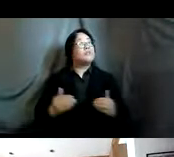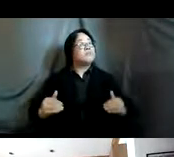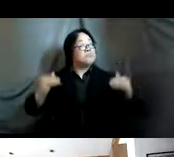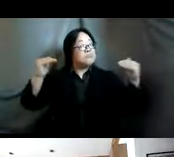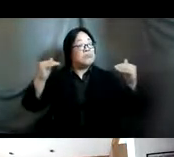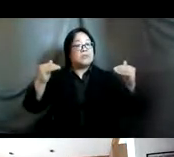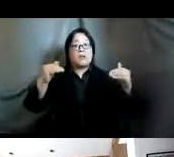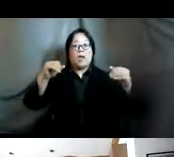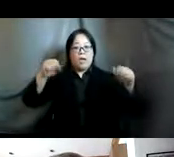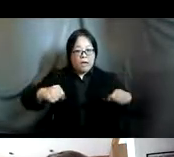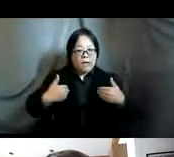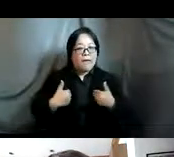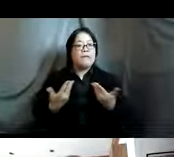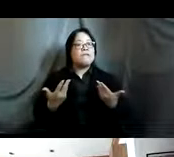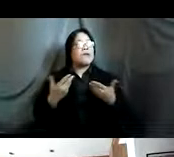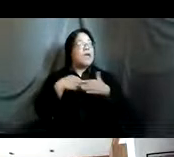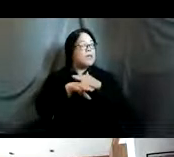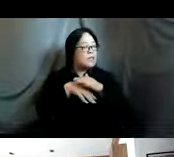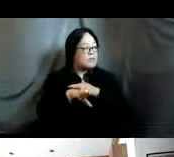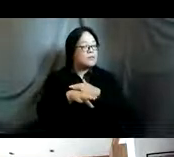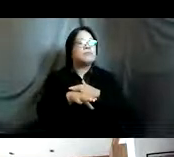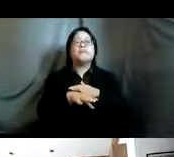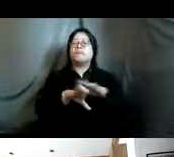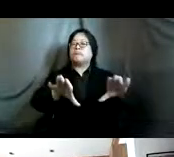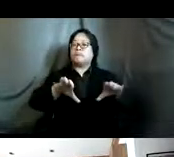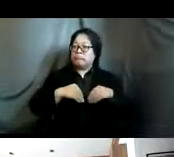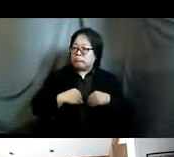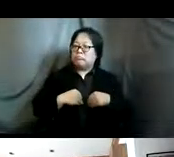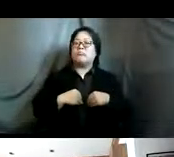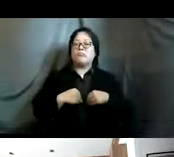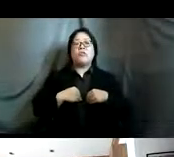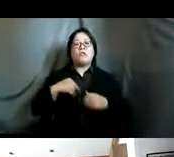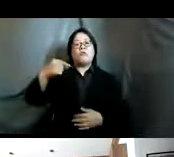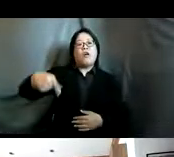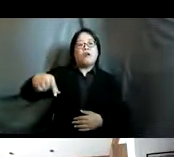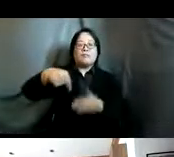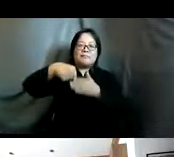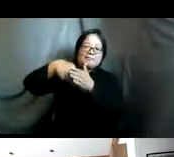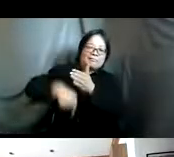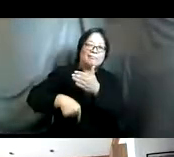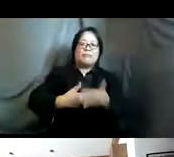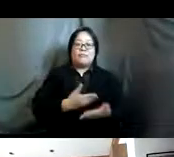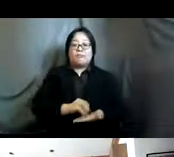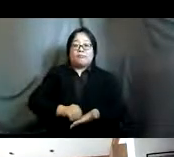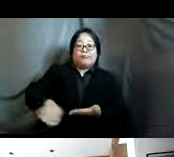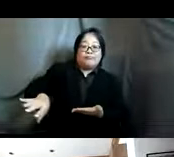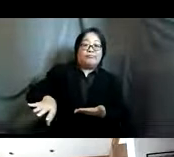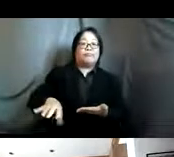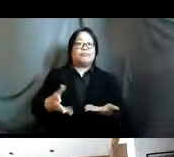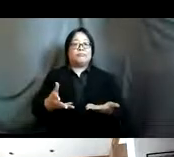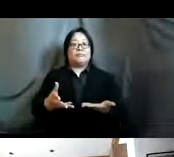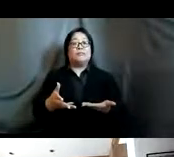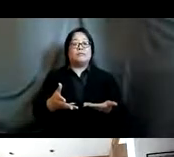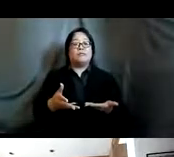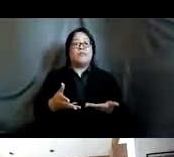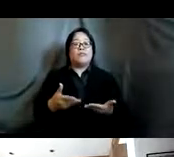acceptability and quality of comprehensive abortion and contraceptive services forms the third pillar